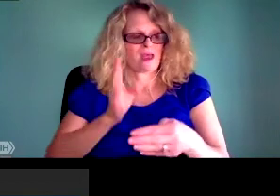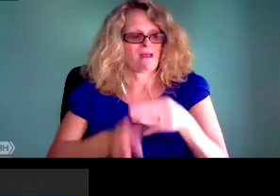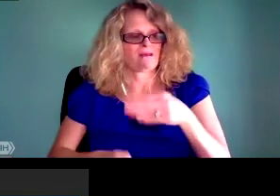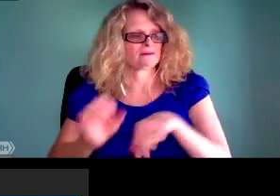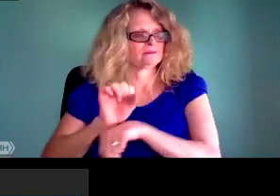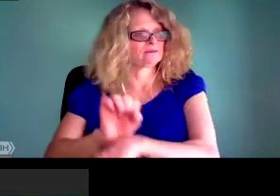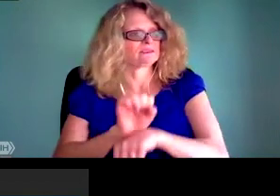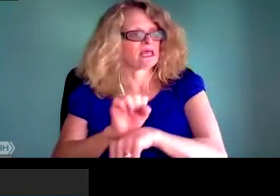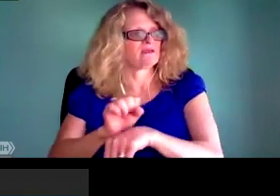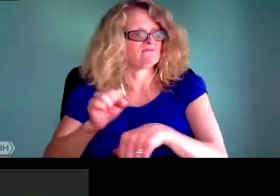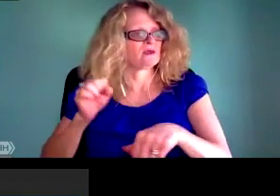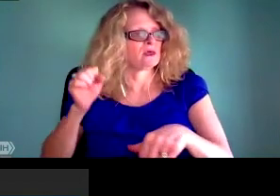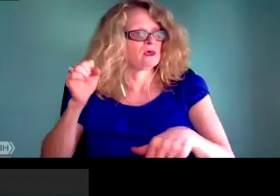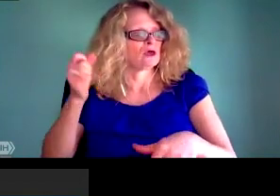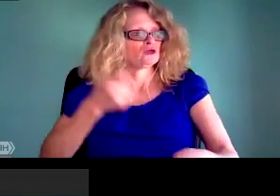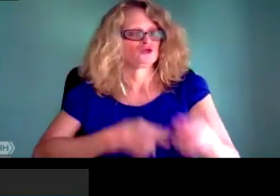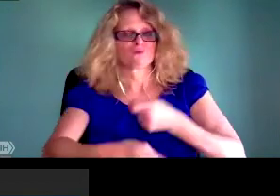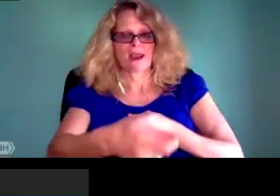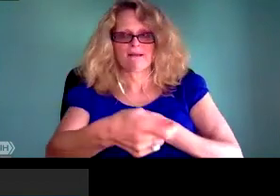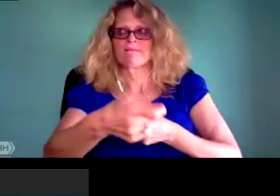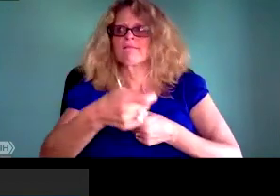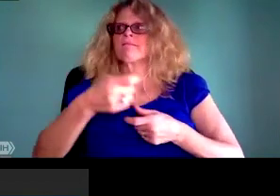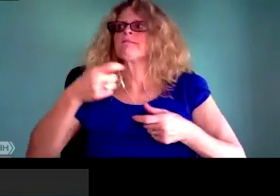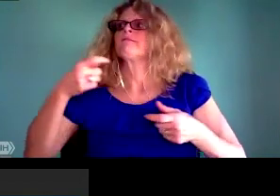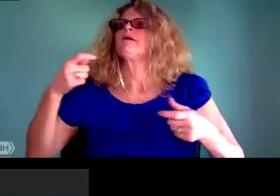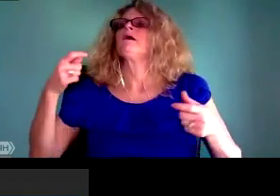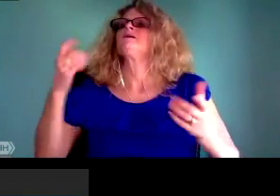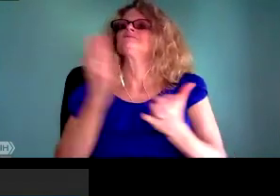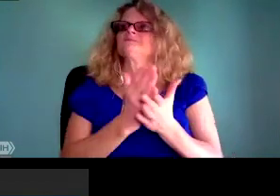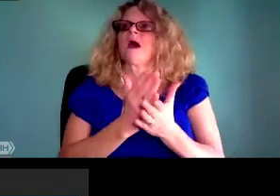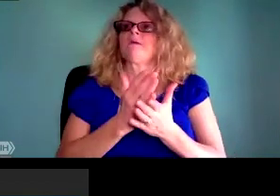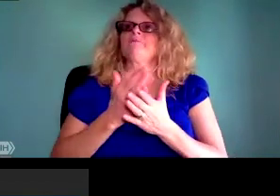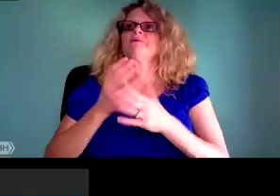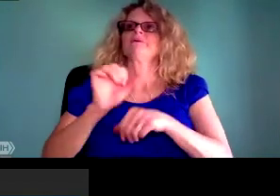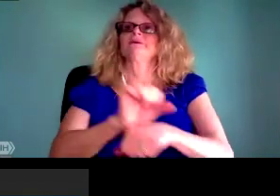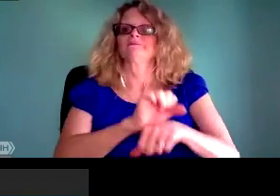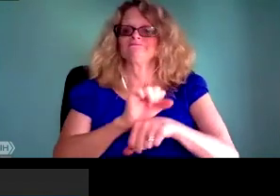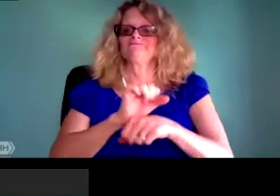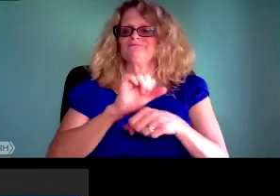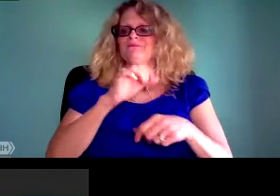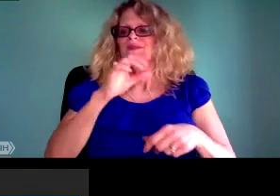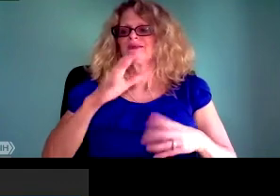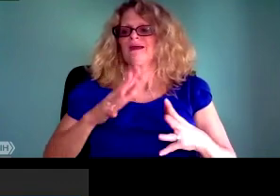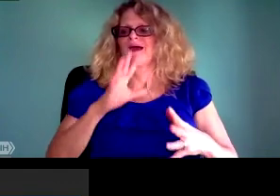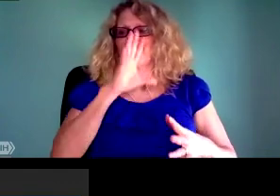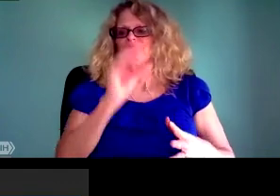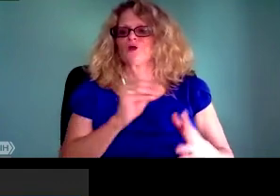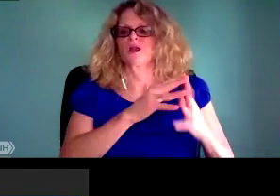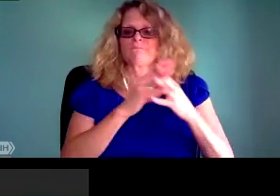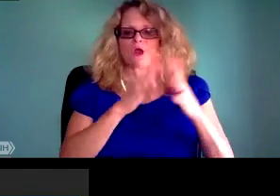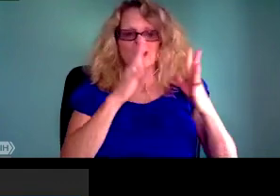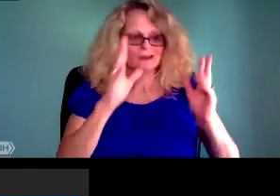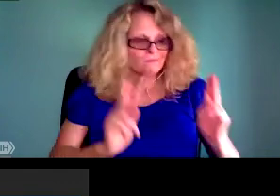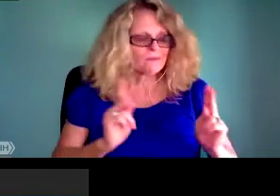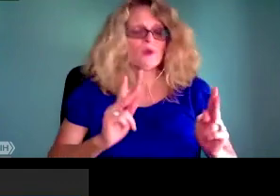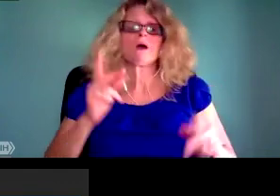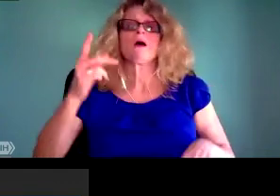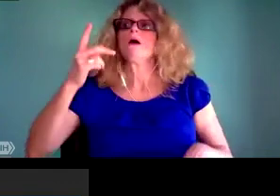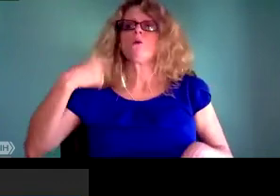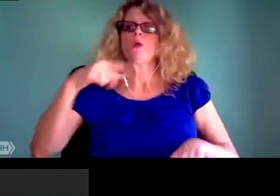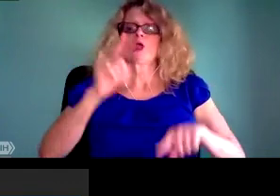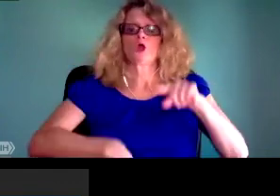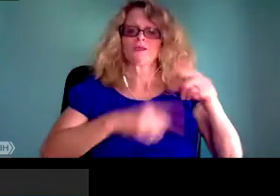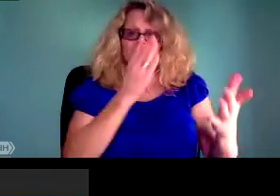sector and algorithms and artificial intelligence and that if we don't have those kinds of technologies, we